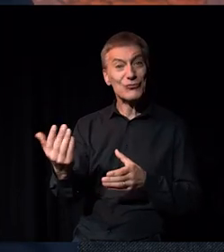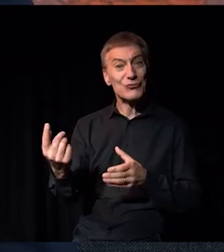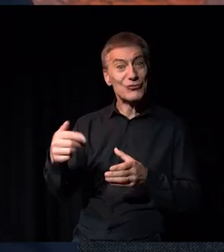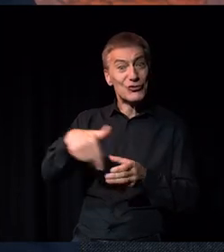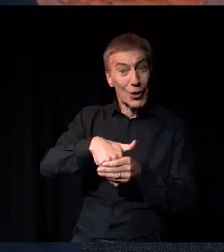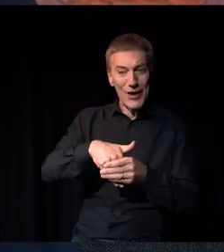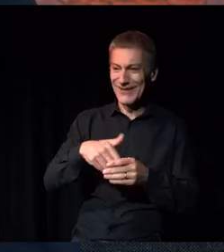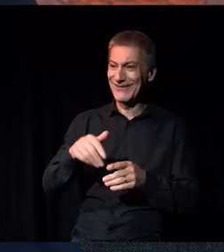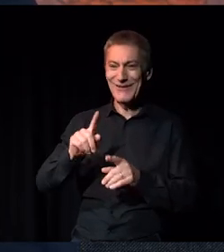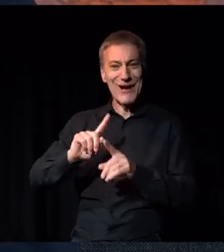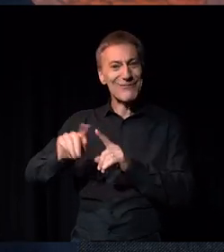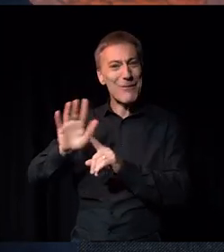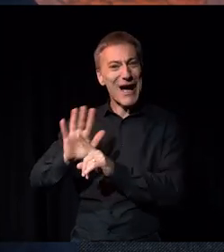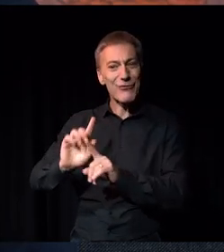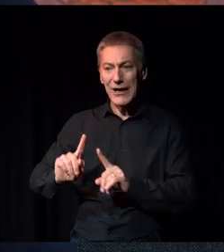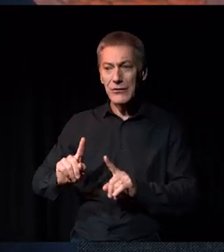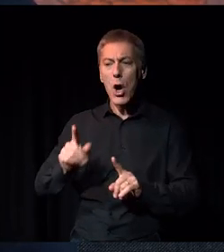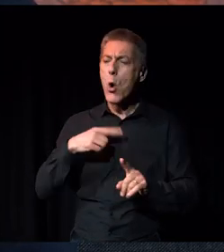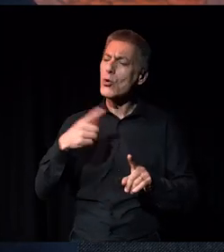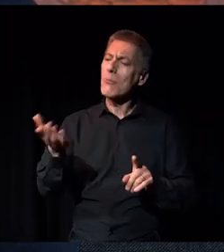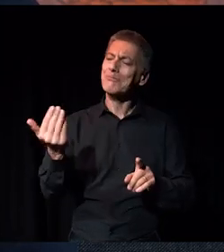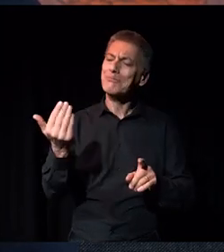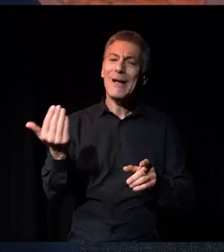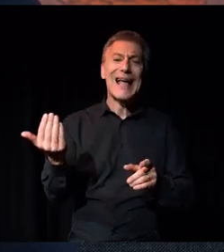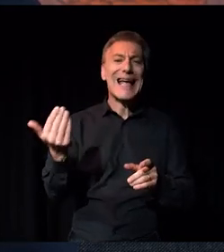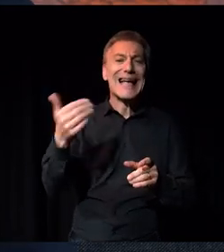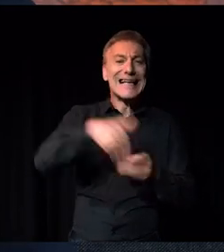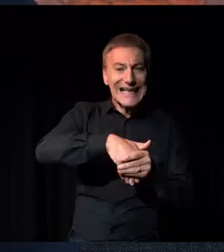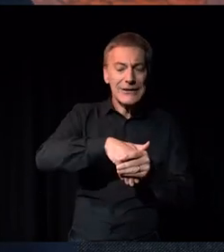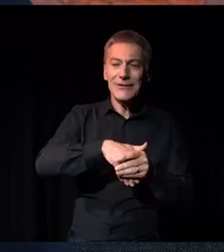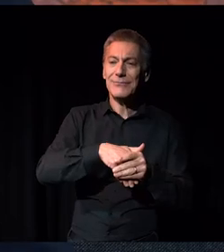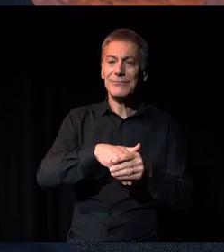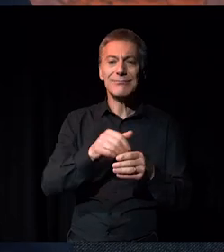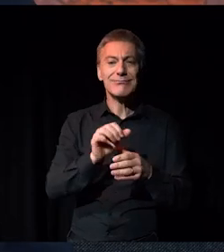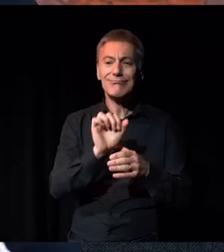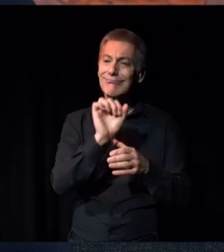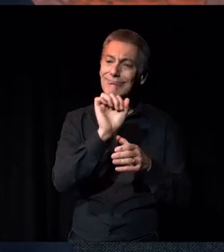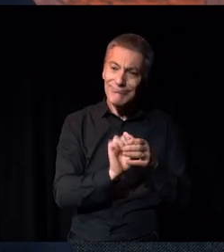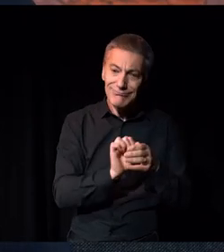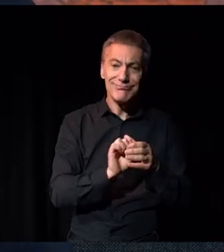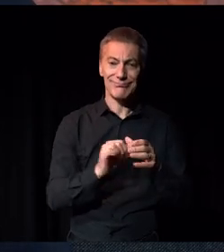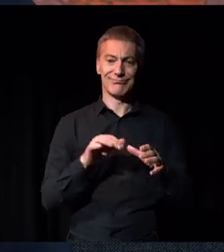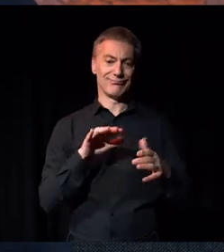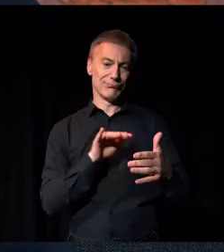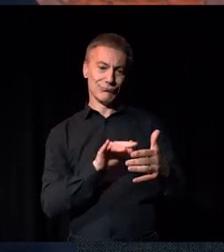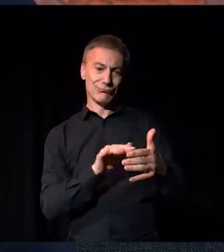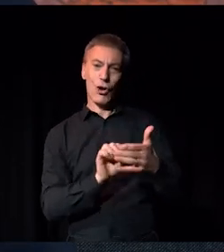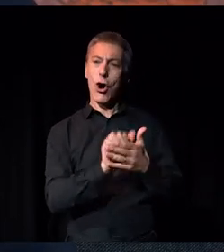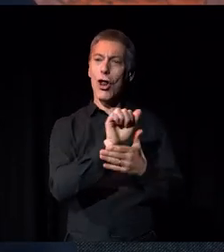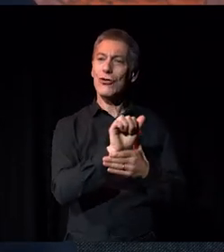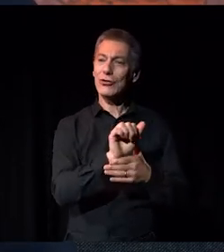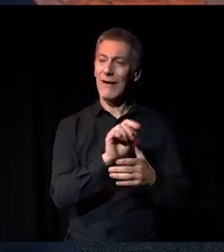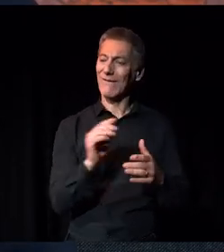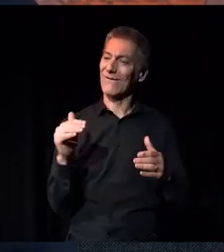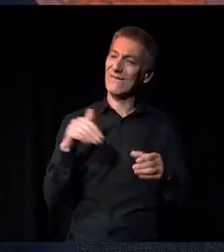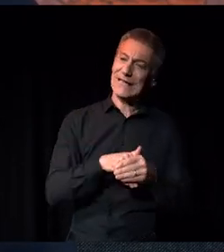different backgrounds, is to help them to assimilate as quickly as possible into the existing culture. But what we need to do more is